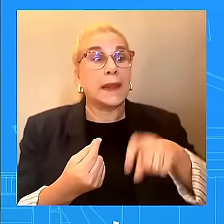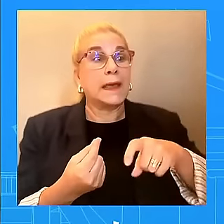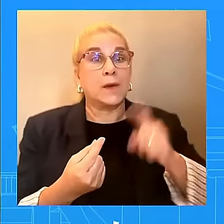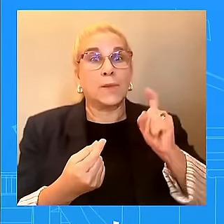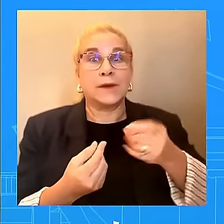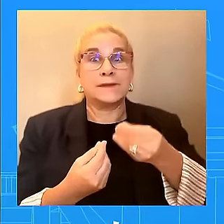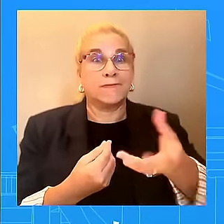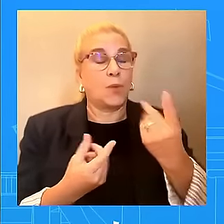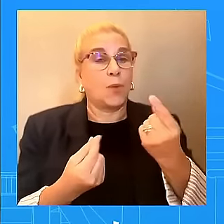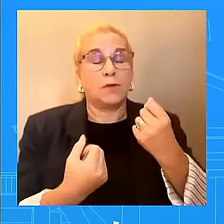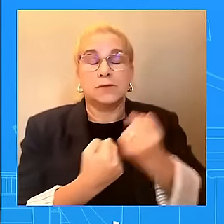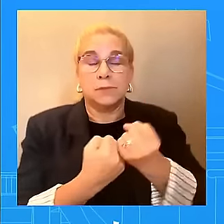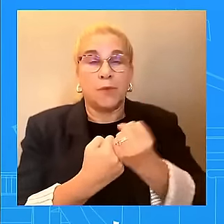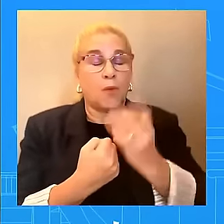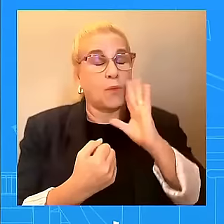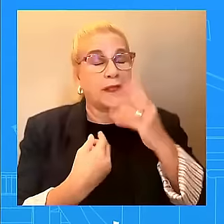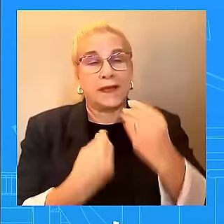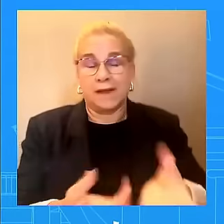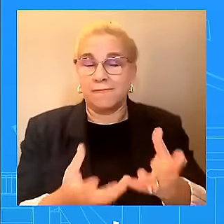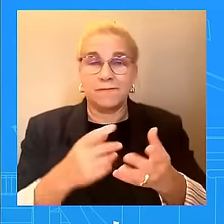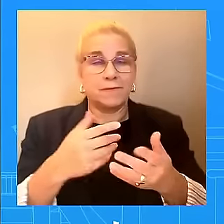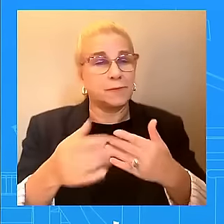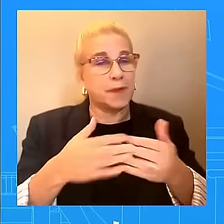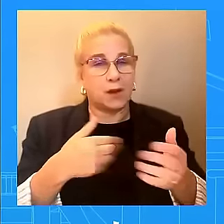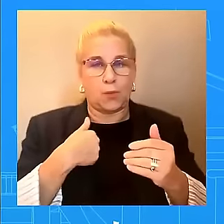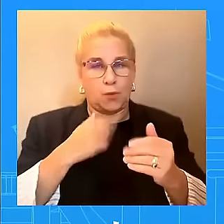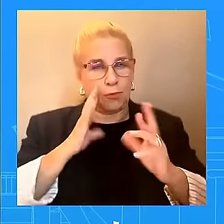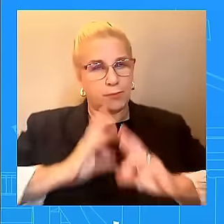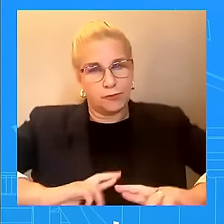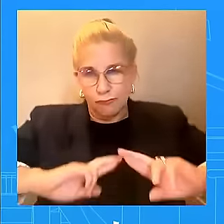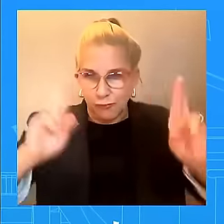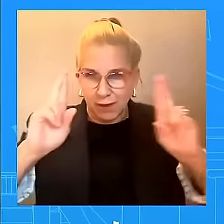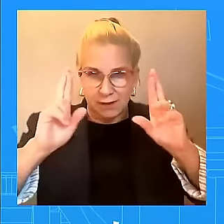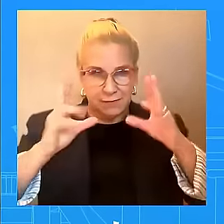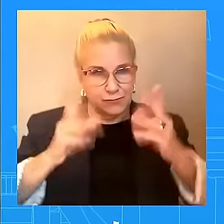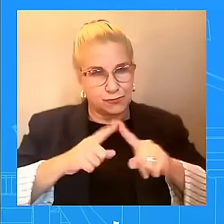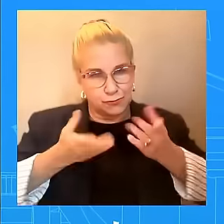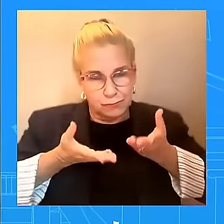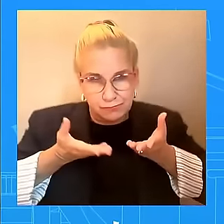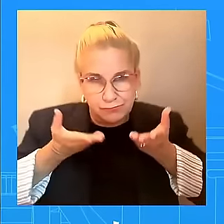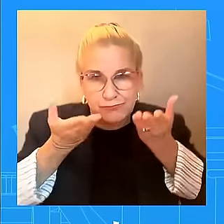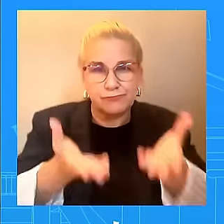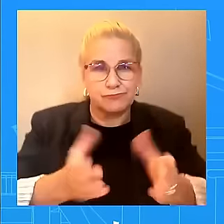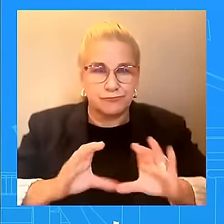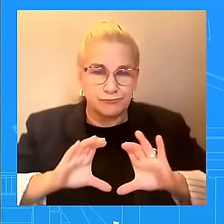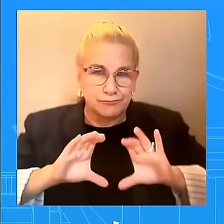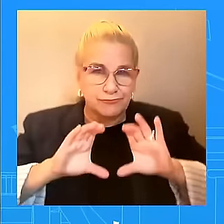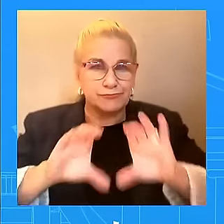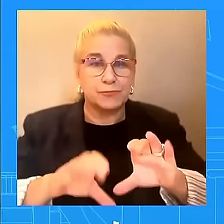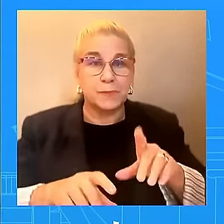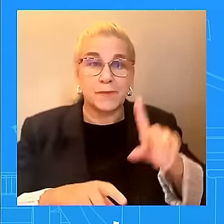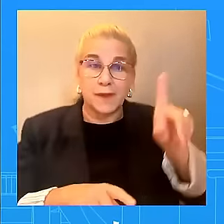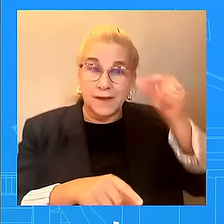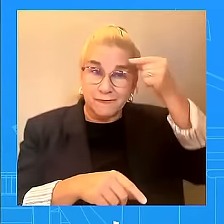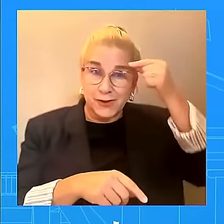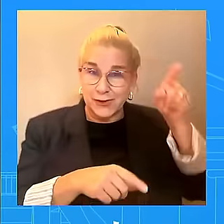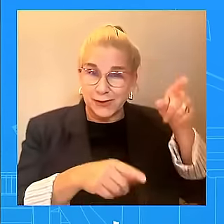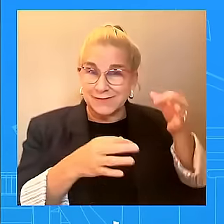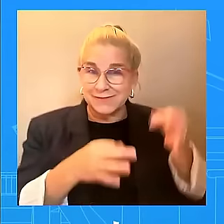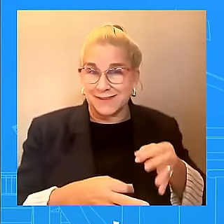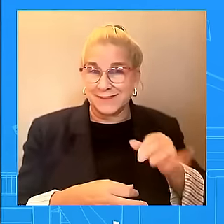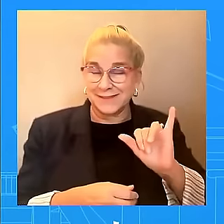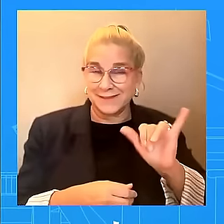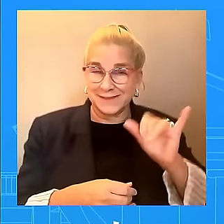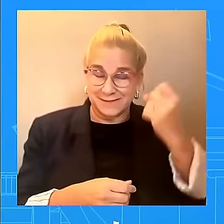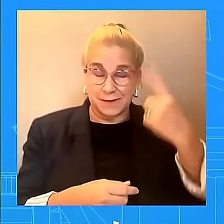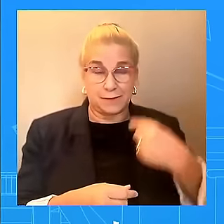that's important. It's up to the Governor. It is up to him. We are doing our part in the Biden